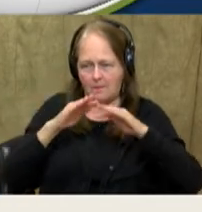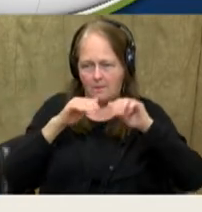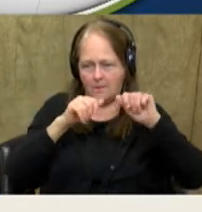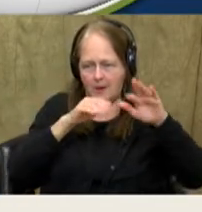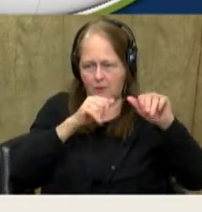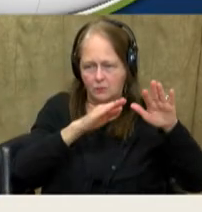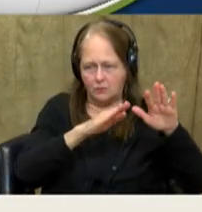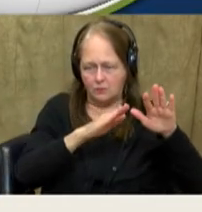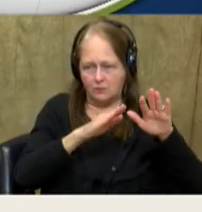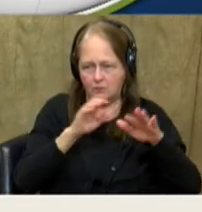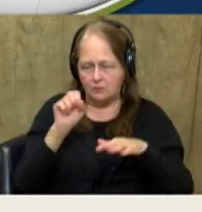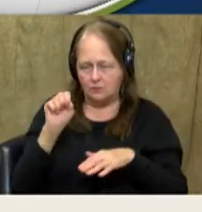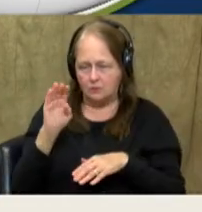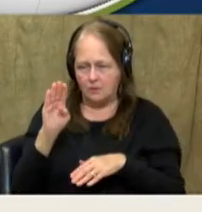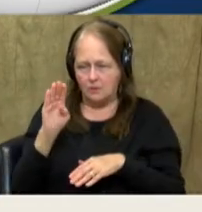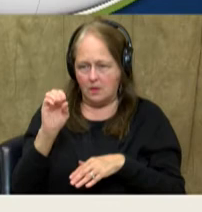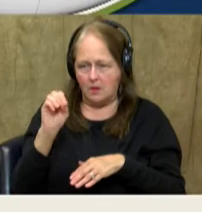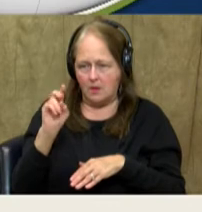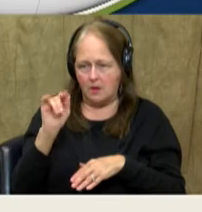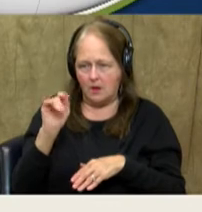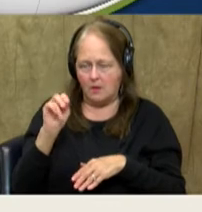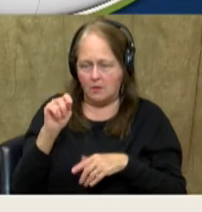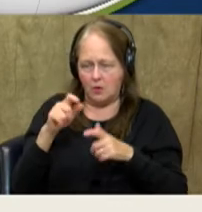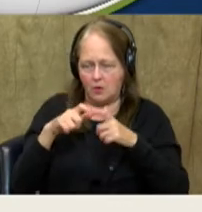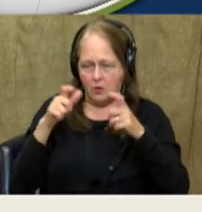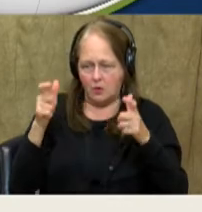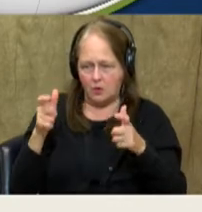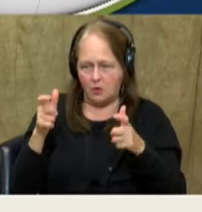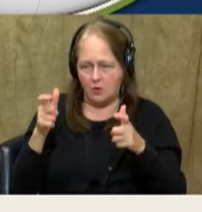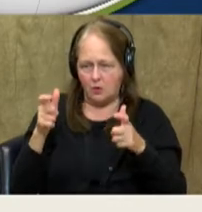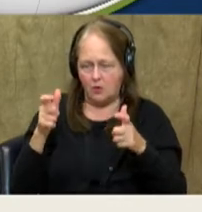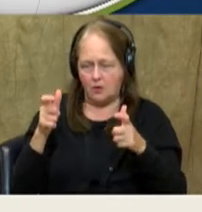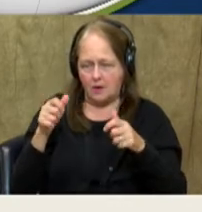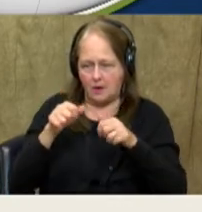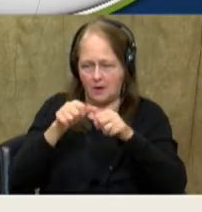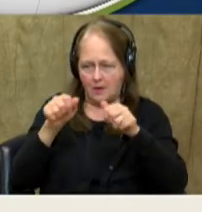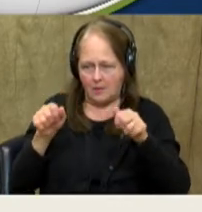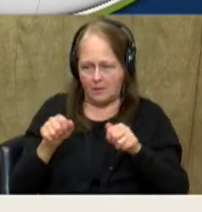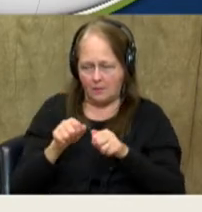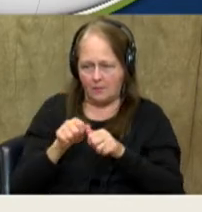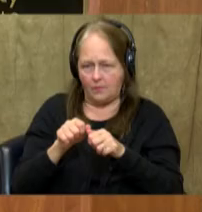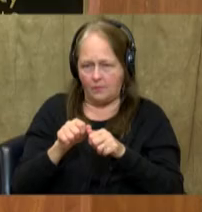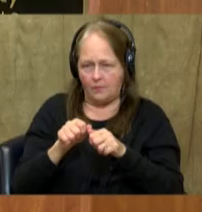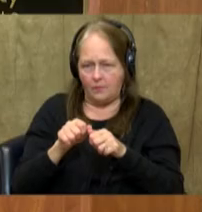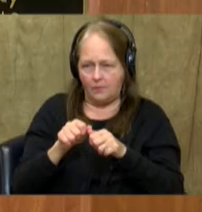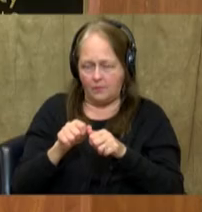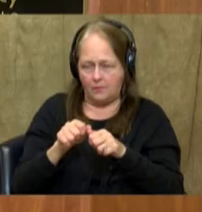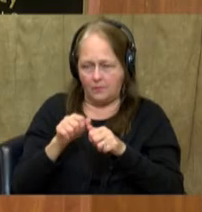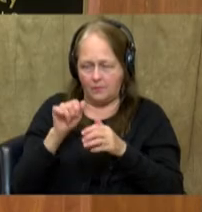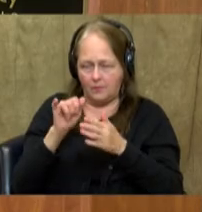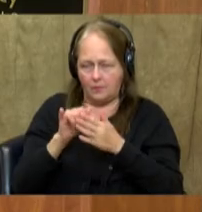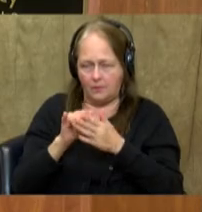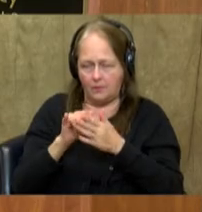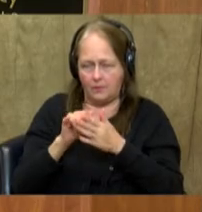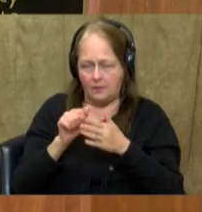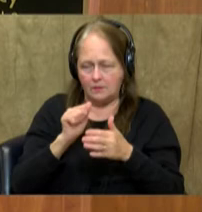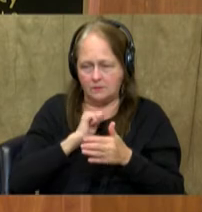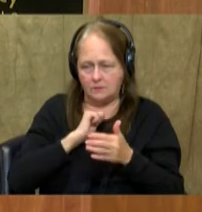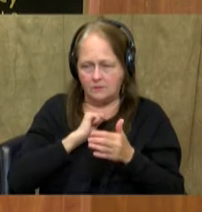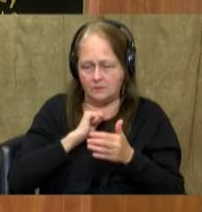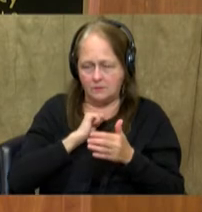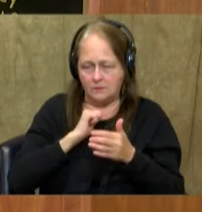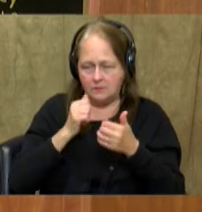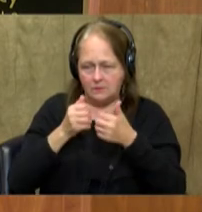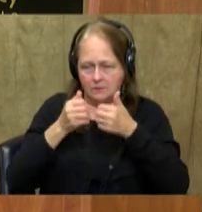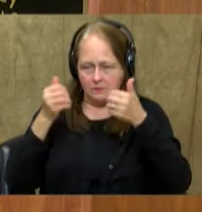So a subcontinent is just a large distinguishable area of a continent, relatively self-contained or